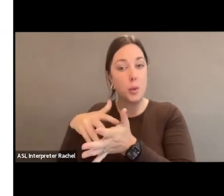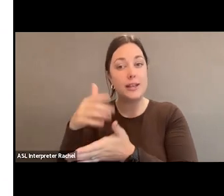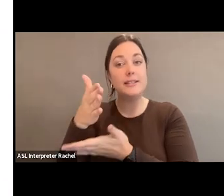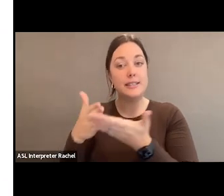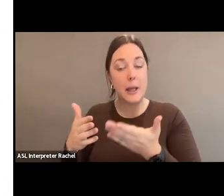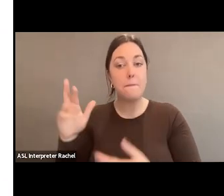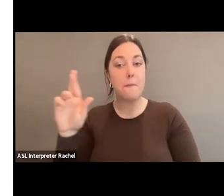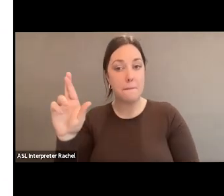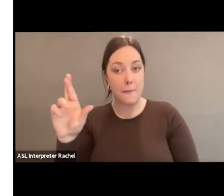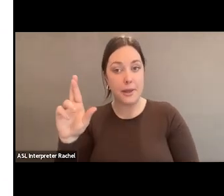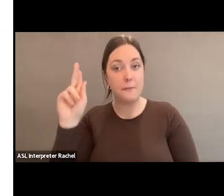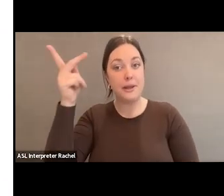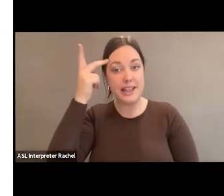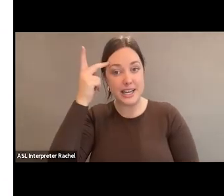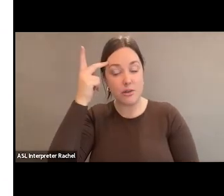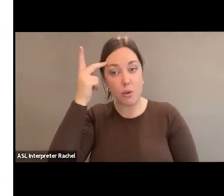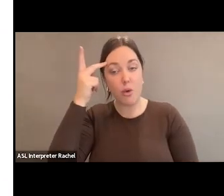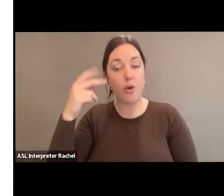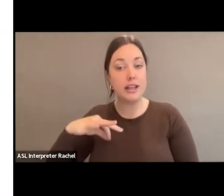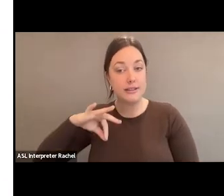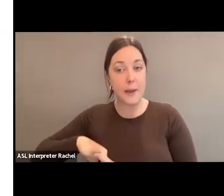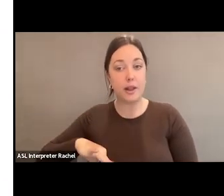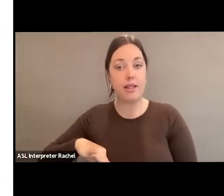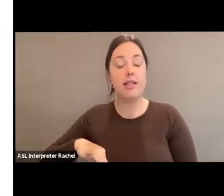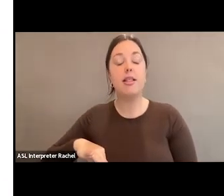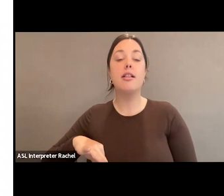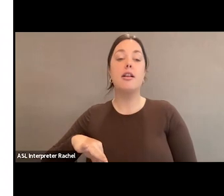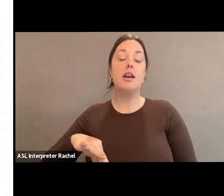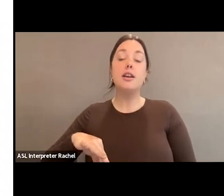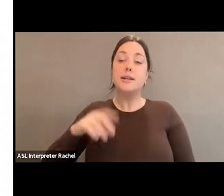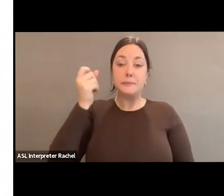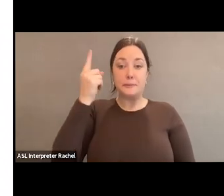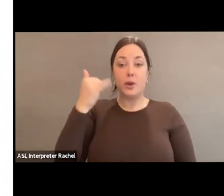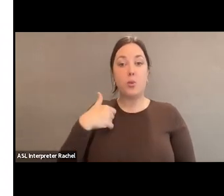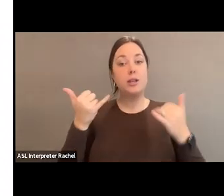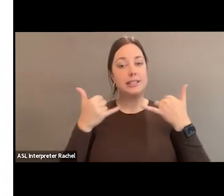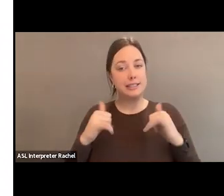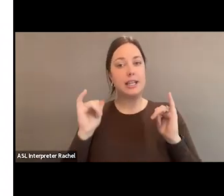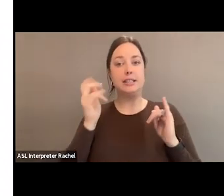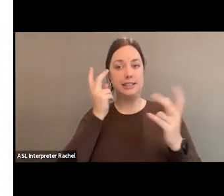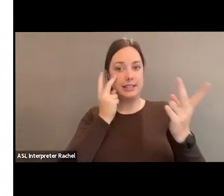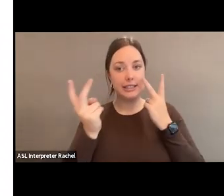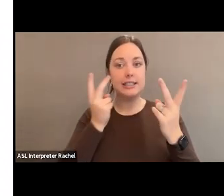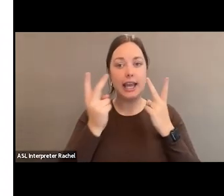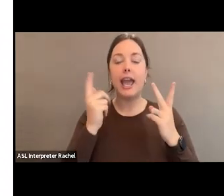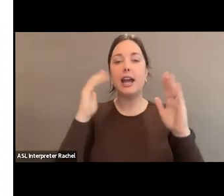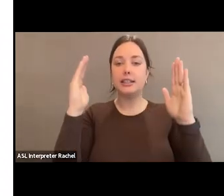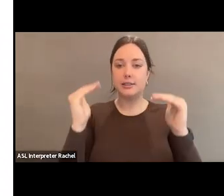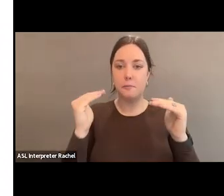political capital, I think you will still see and can expect some